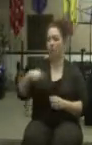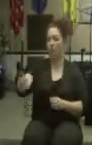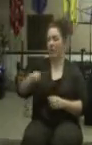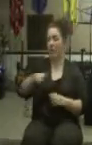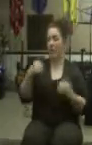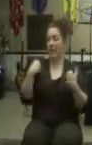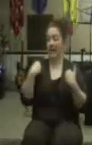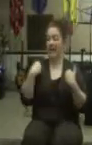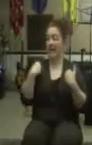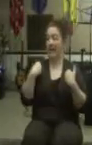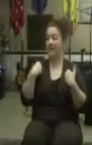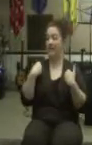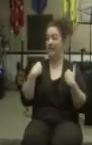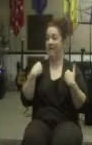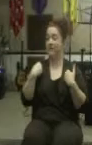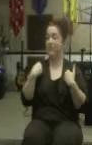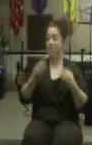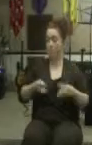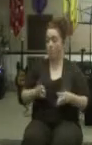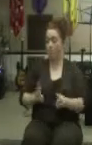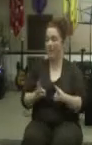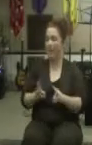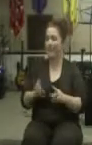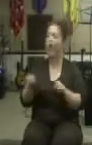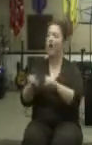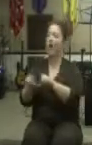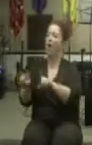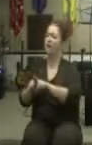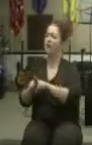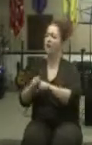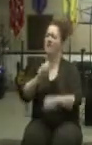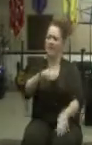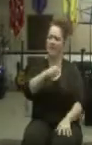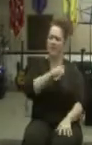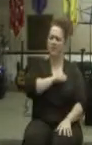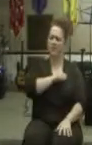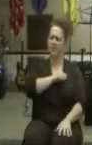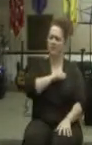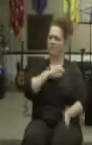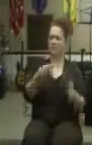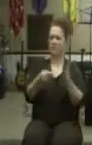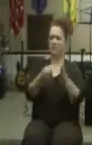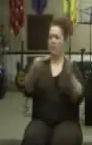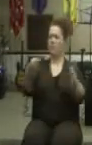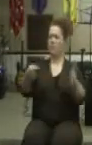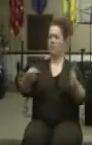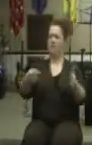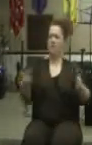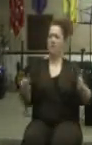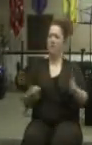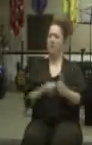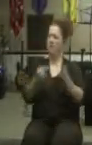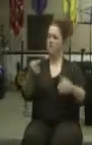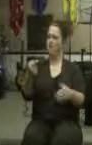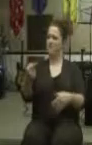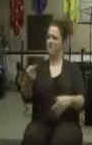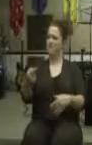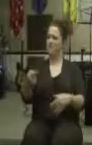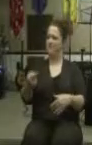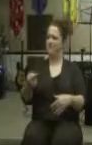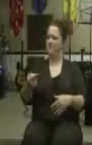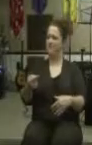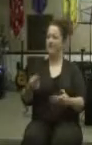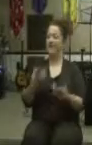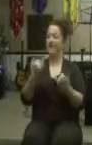See, we have means, but we also have an attitude of entitlement. I am owed